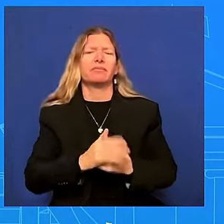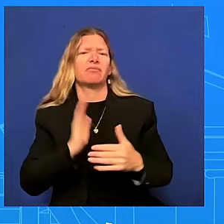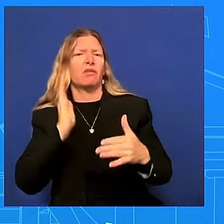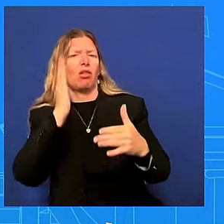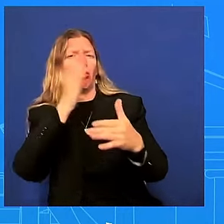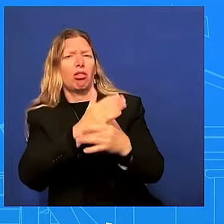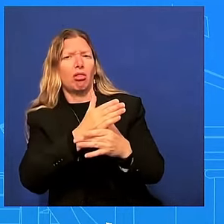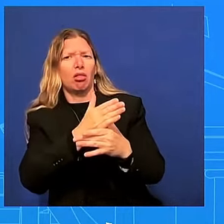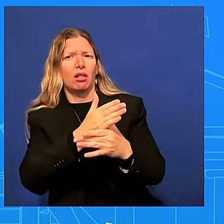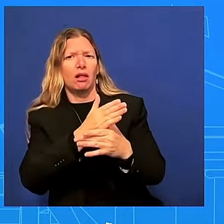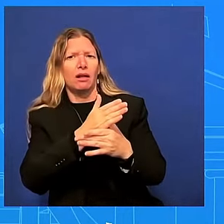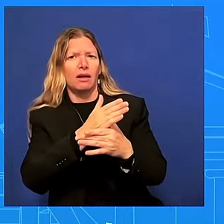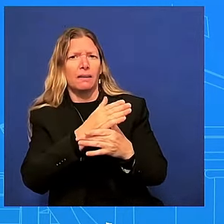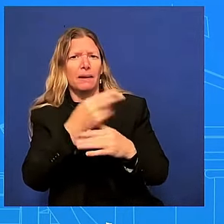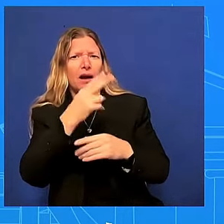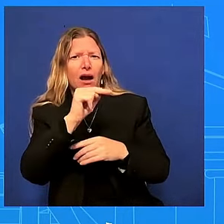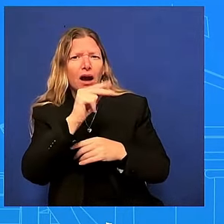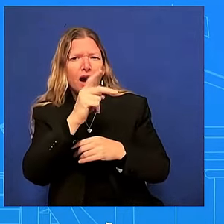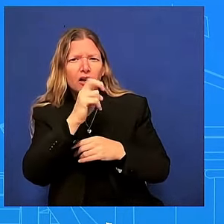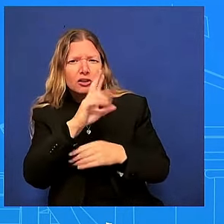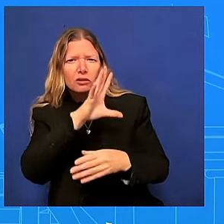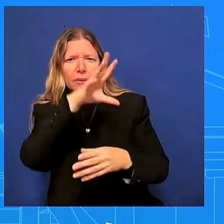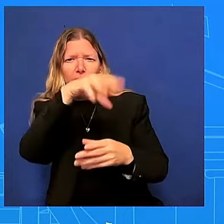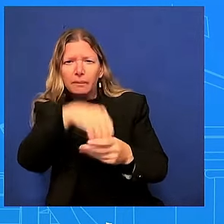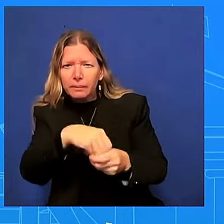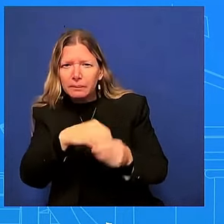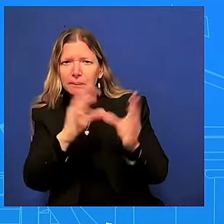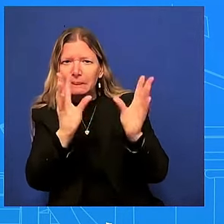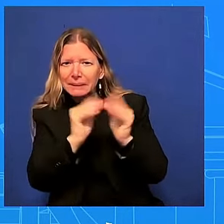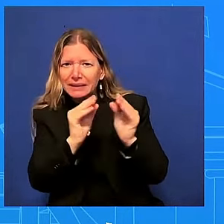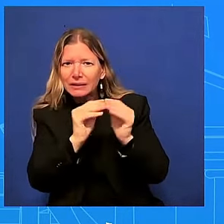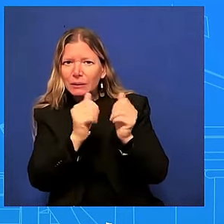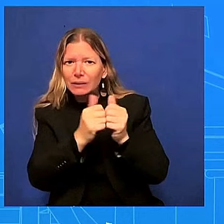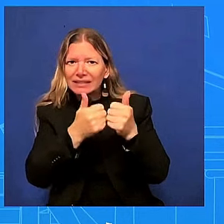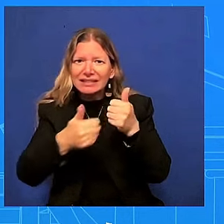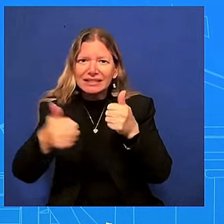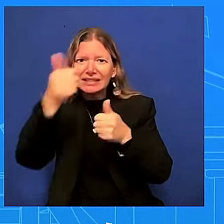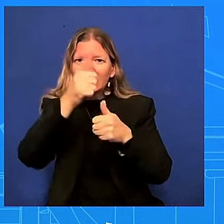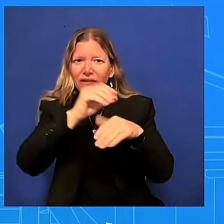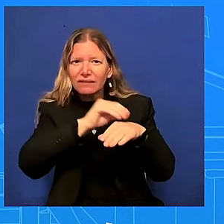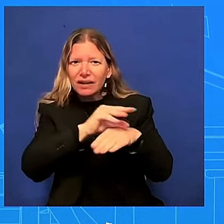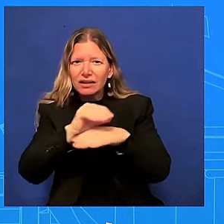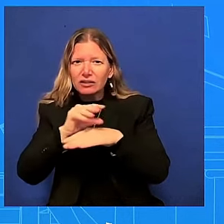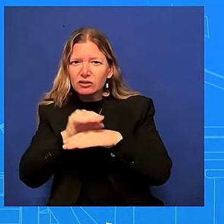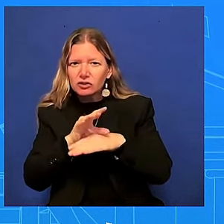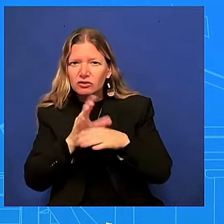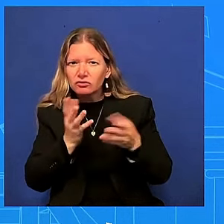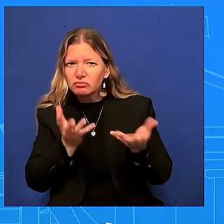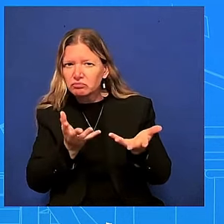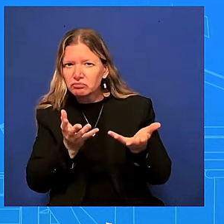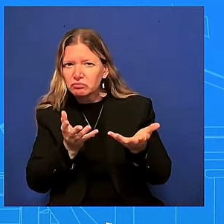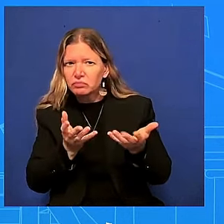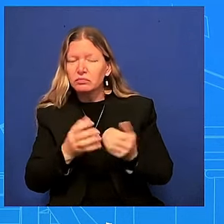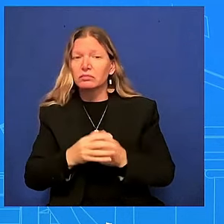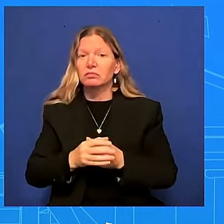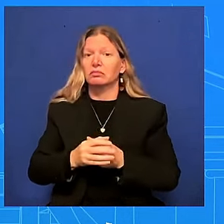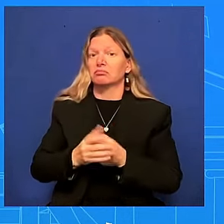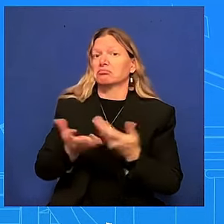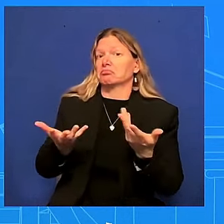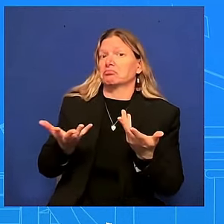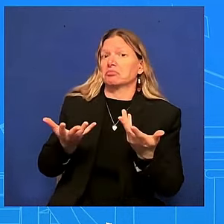senior advisors what i can say is that he came back with his dad from camp david he walked him into